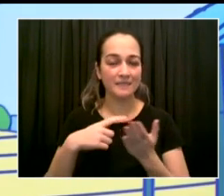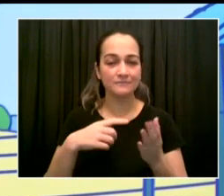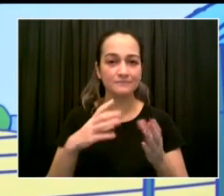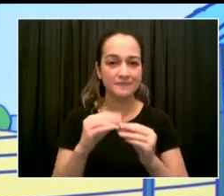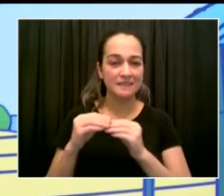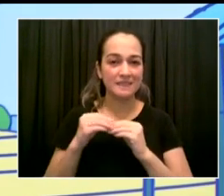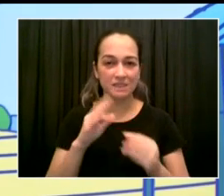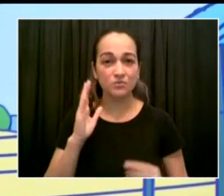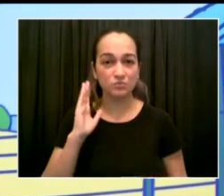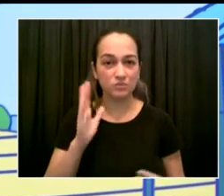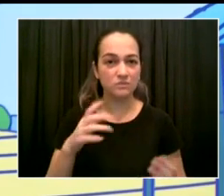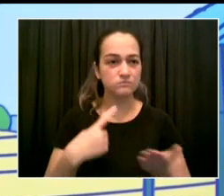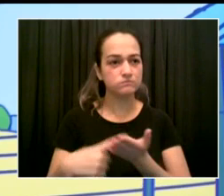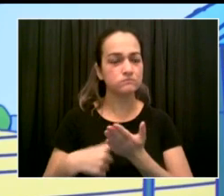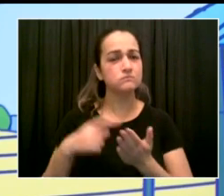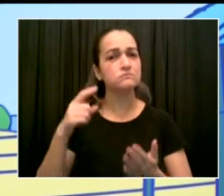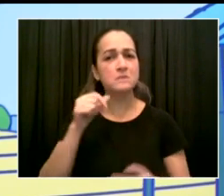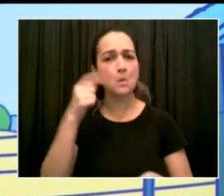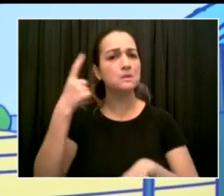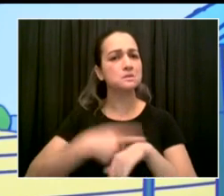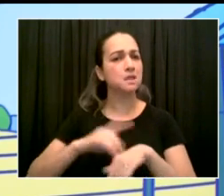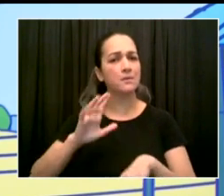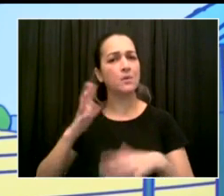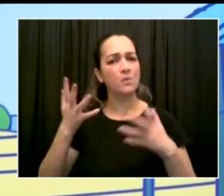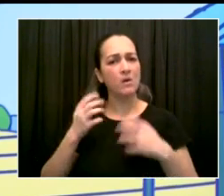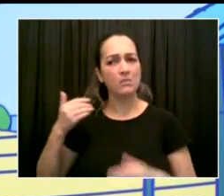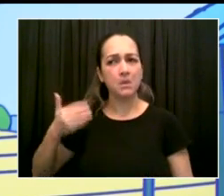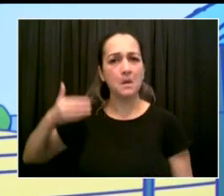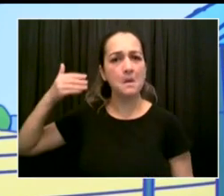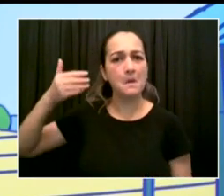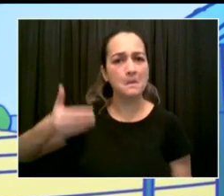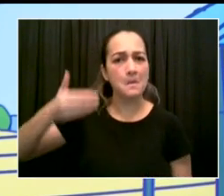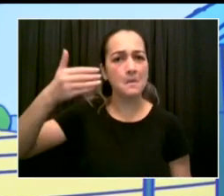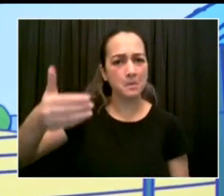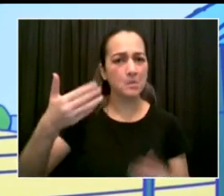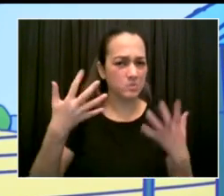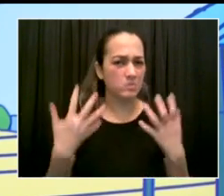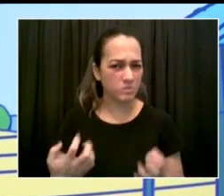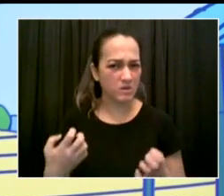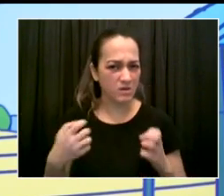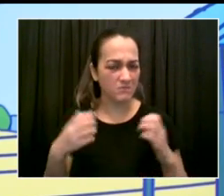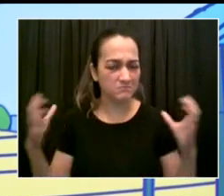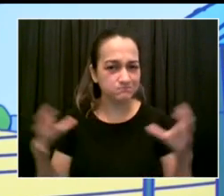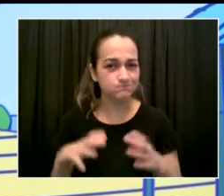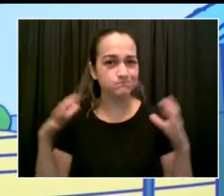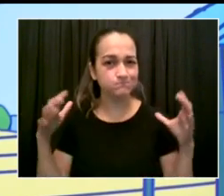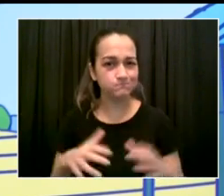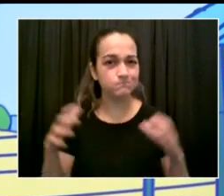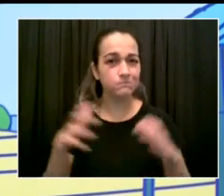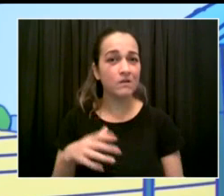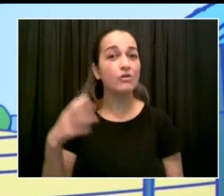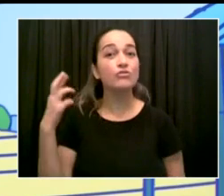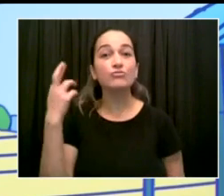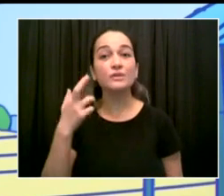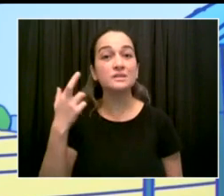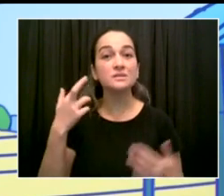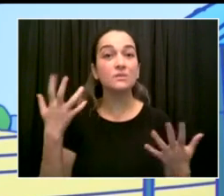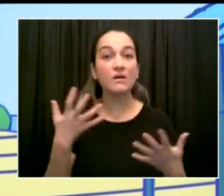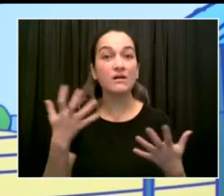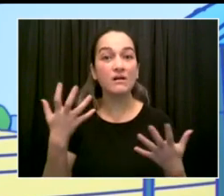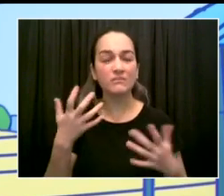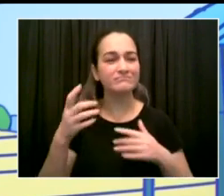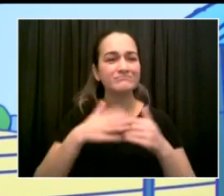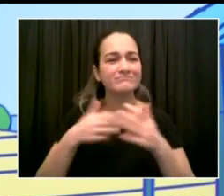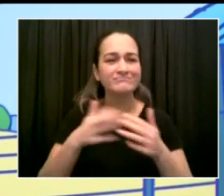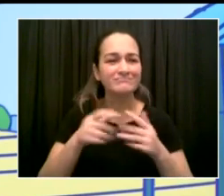together regularly to discuss the issues facing New York City and how people of faith can work together in them. One of the leading voices.